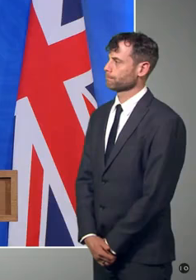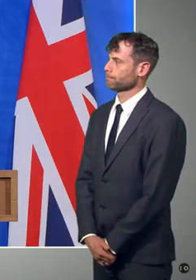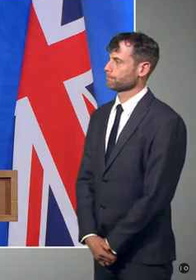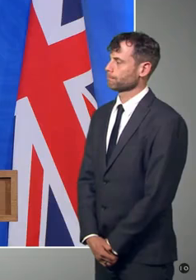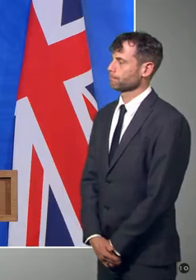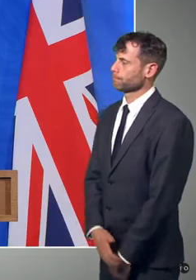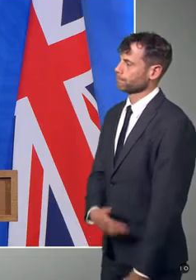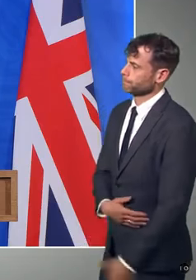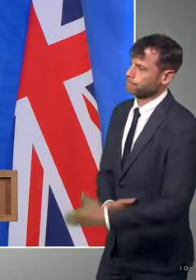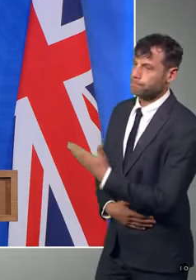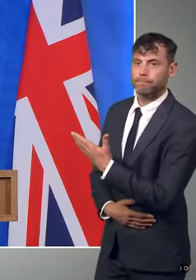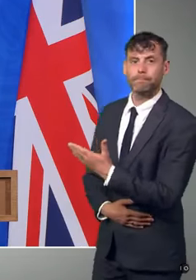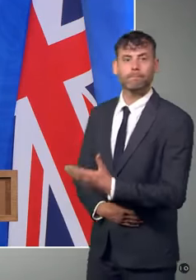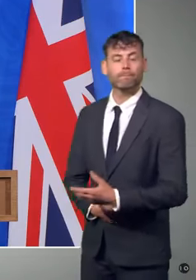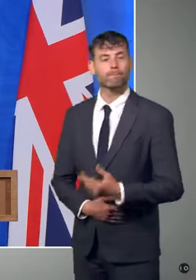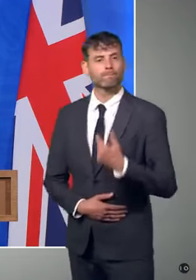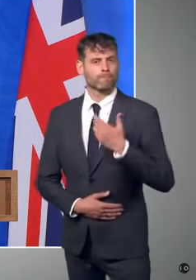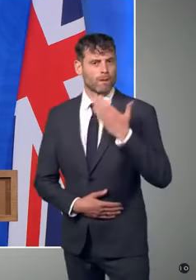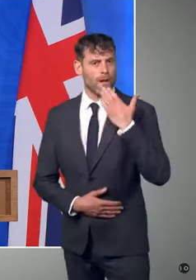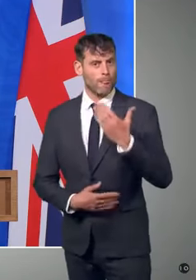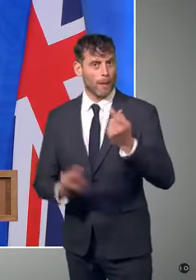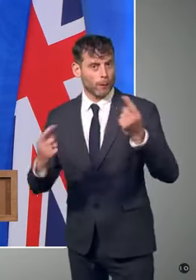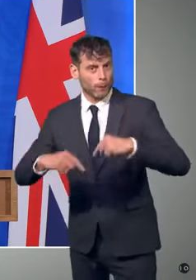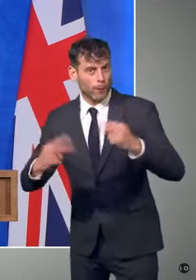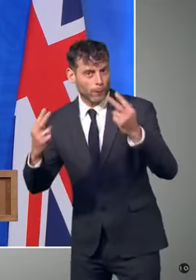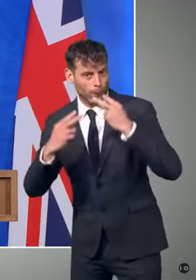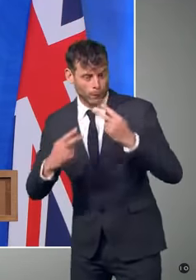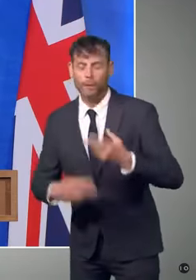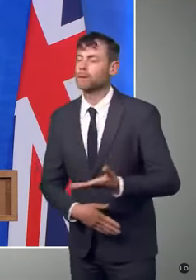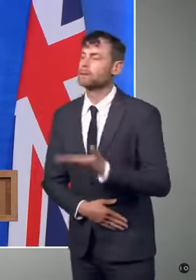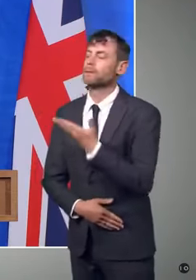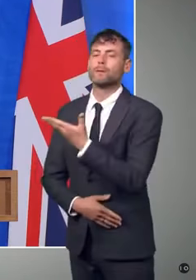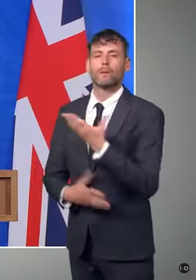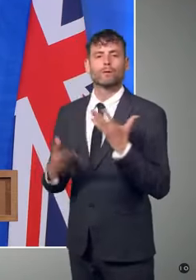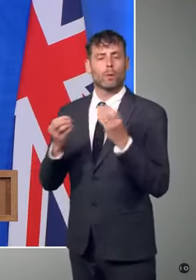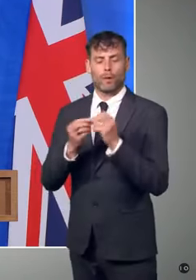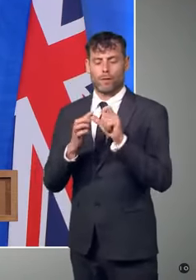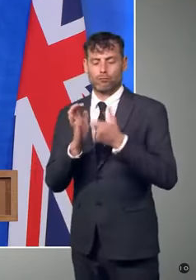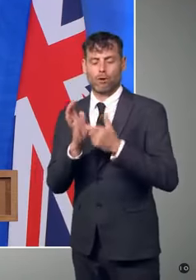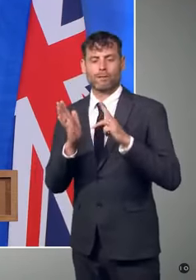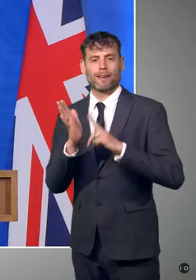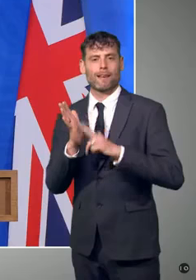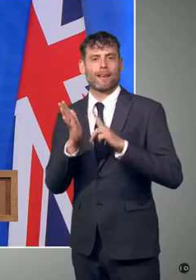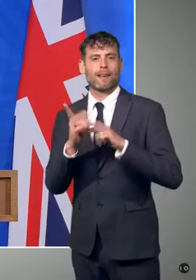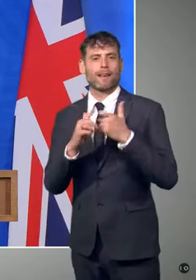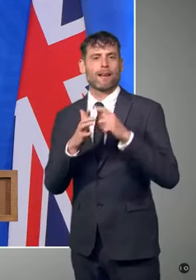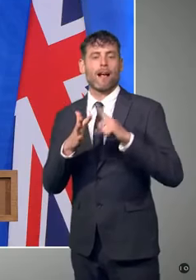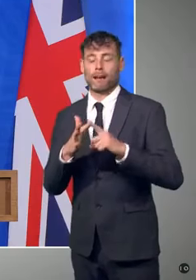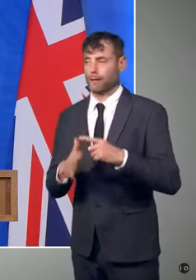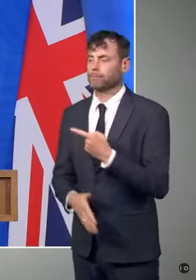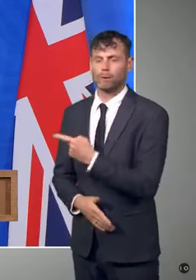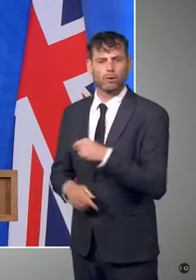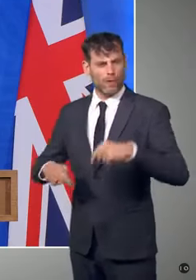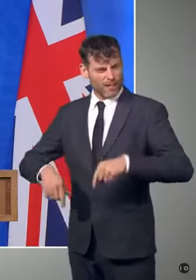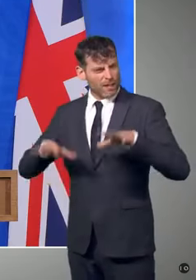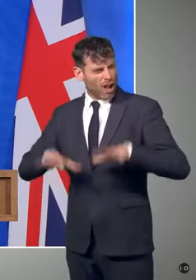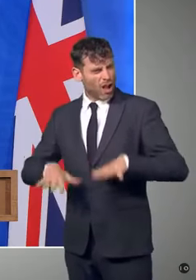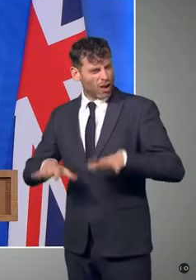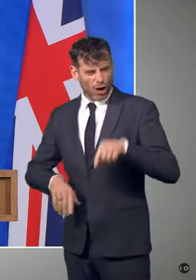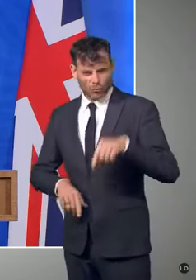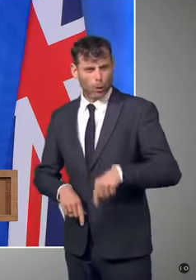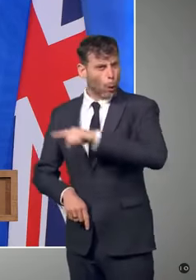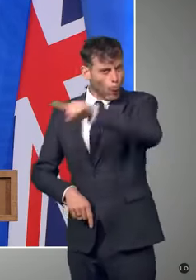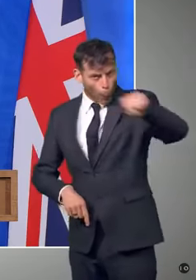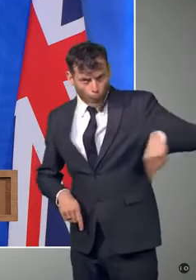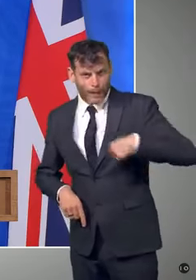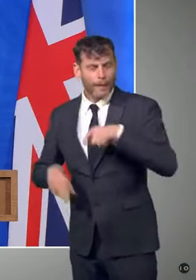There's no doubt at all that this country is continuing to make progress in the fight against COVID. We're proceeding with our roadmap, and I want to